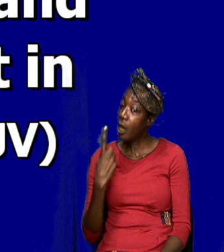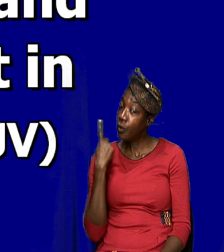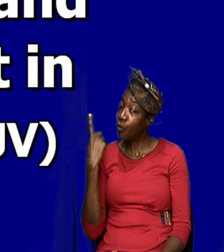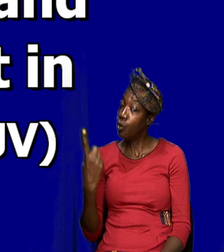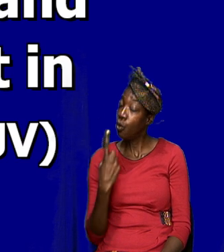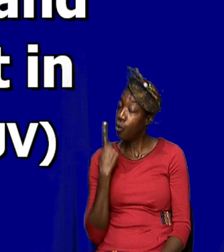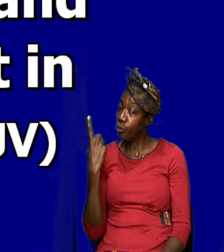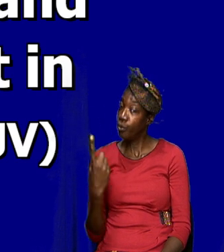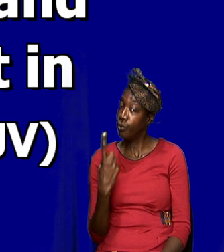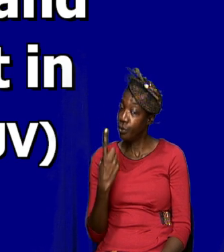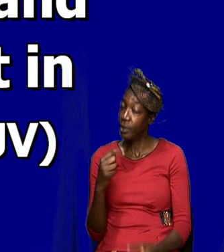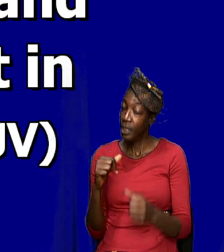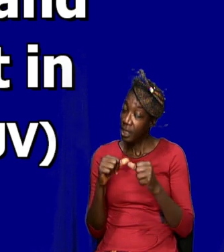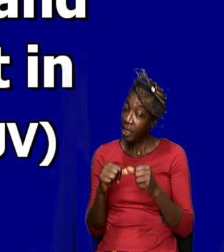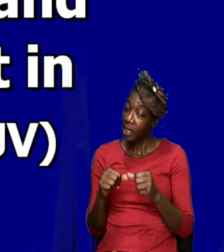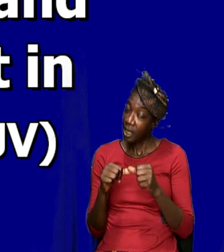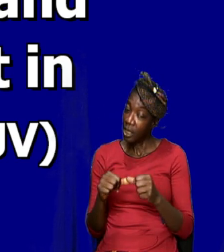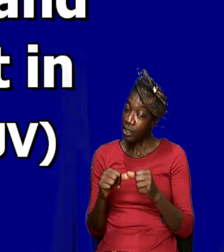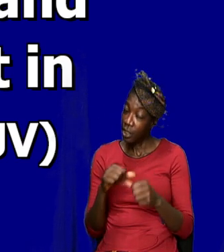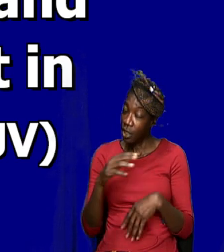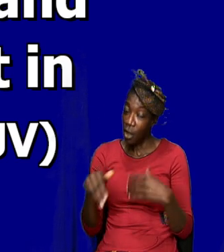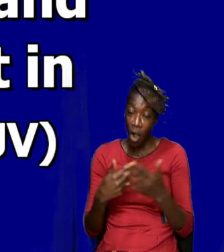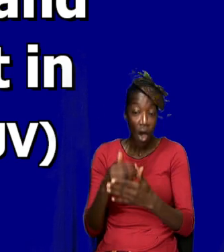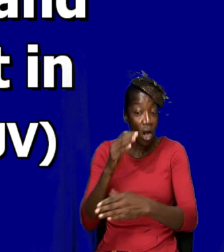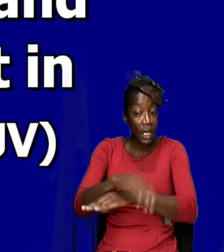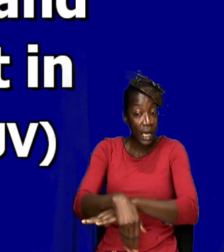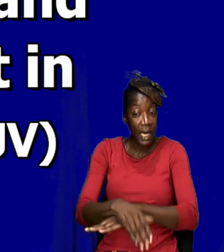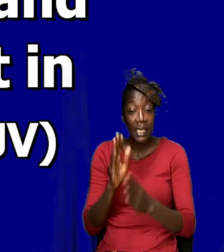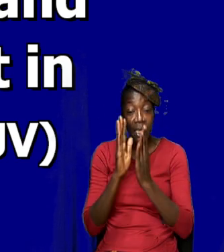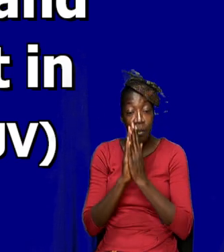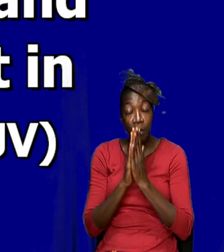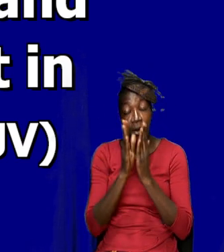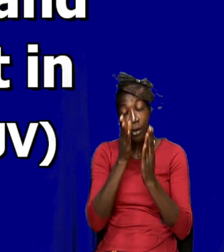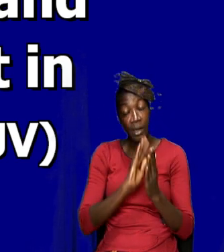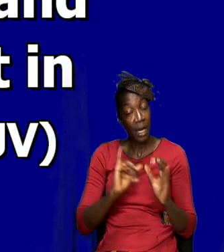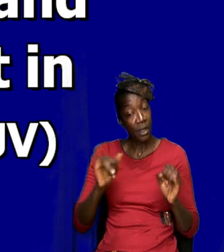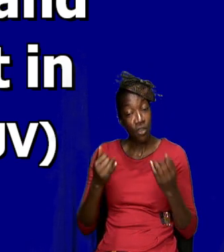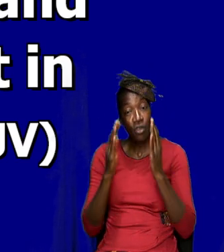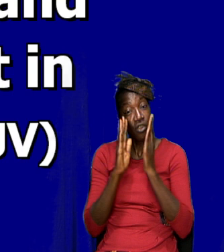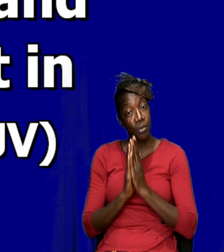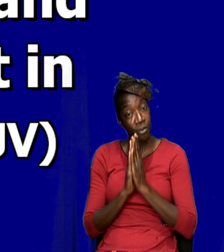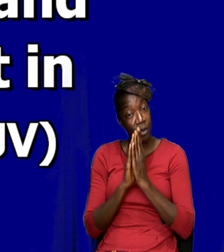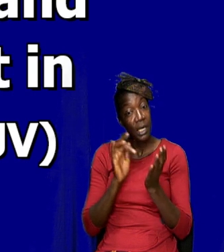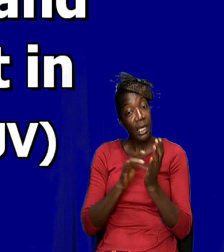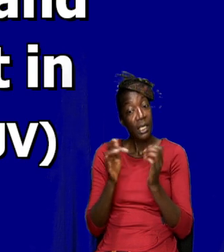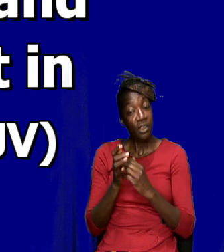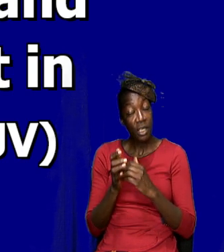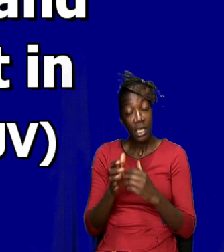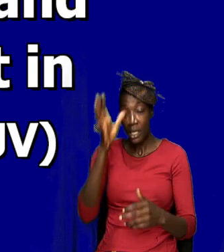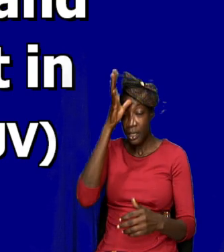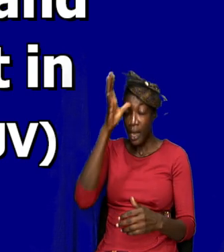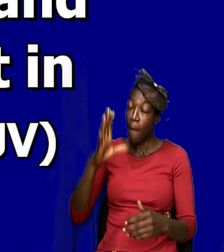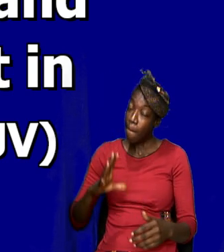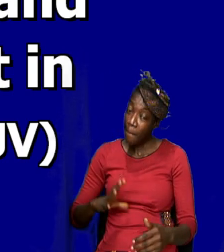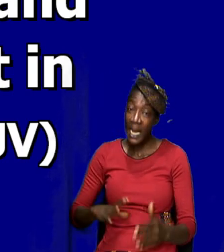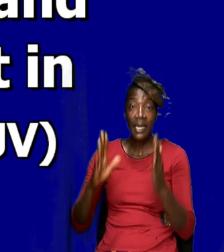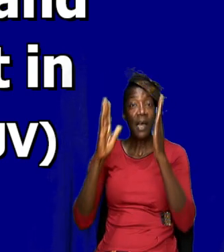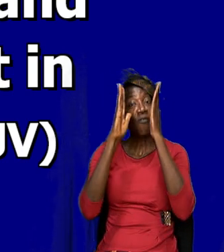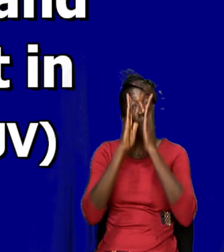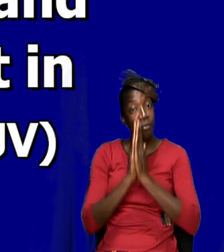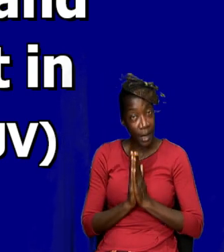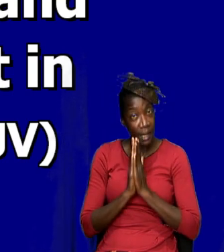and he continued all night in prayer to God. You will just pray. Jesus was a man of prayer.